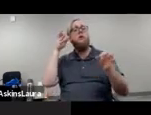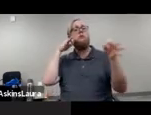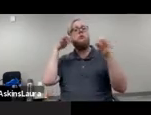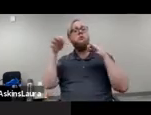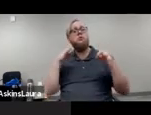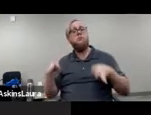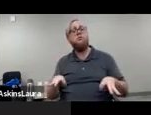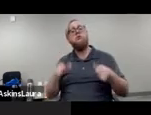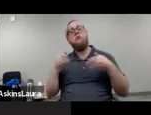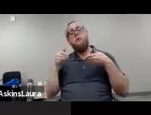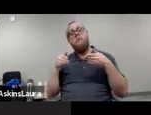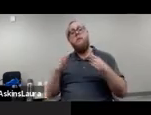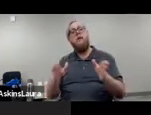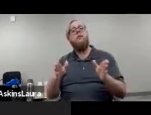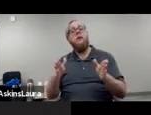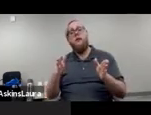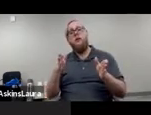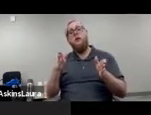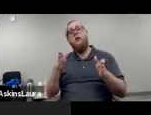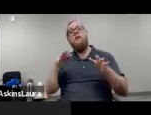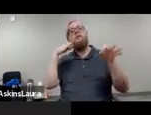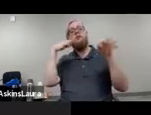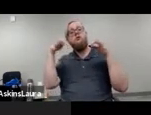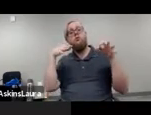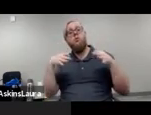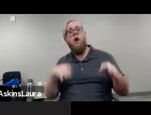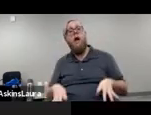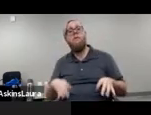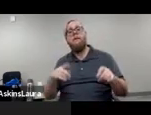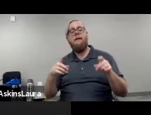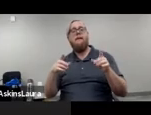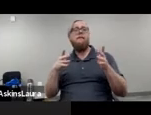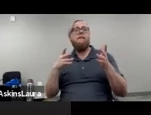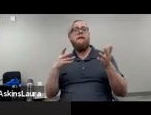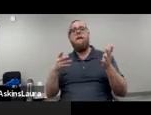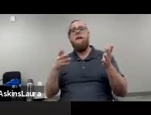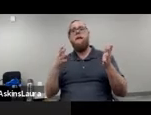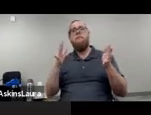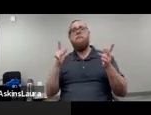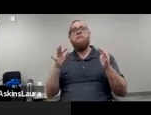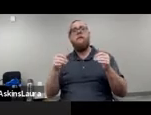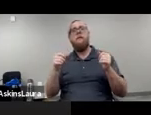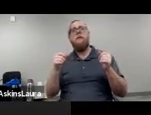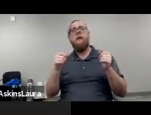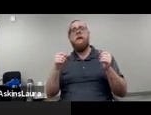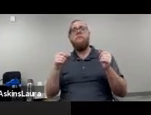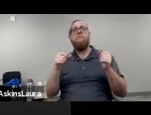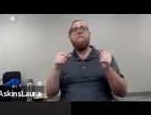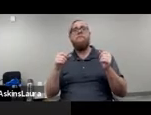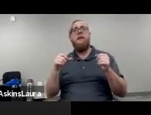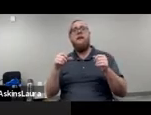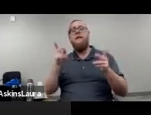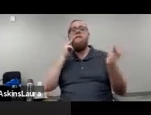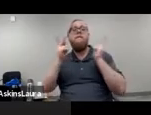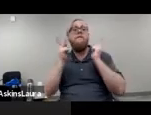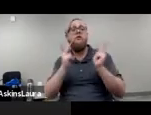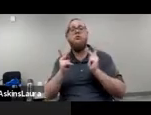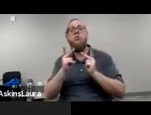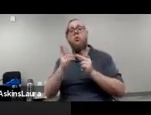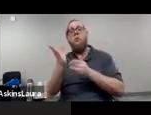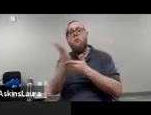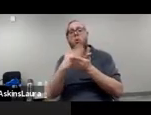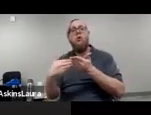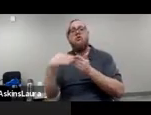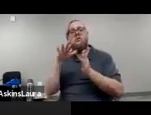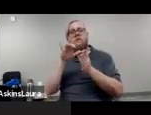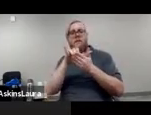basically describing the visual aspects